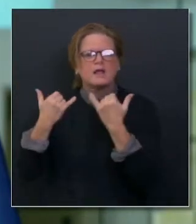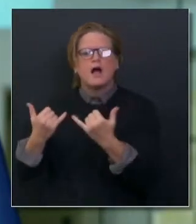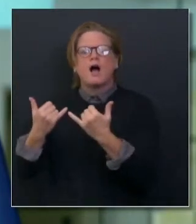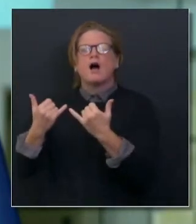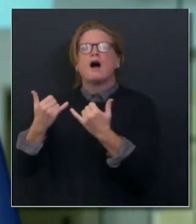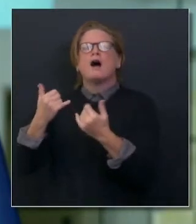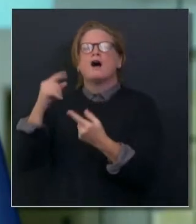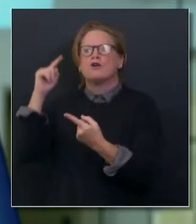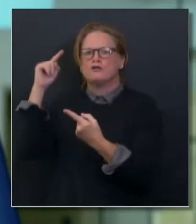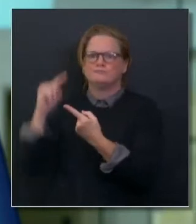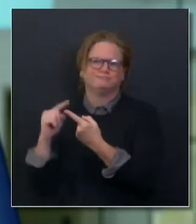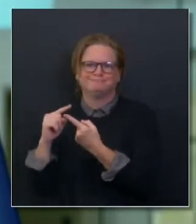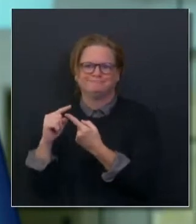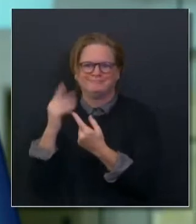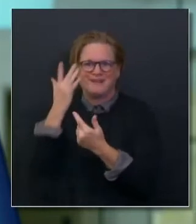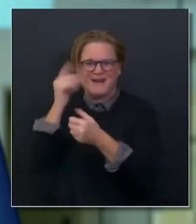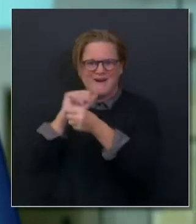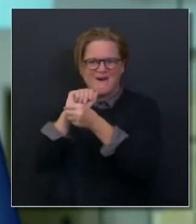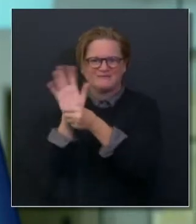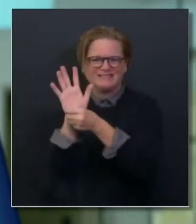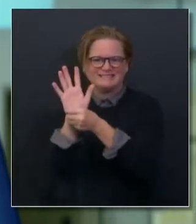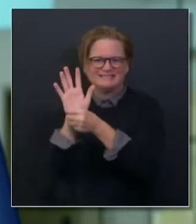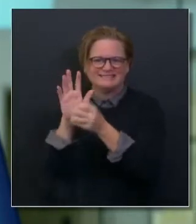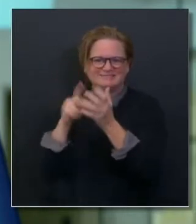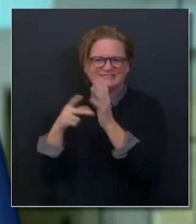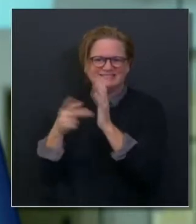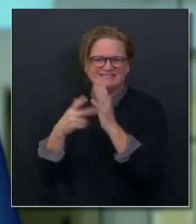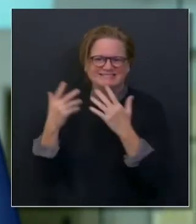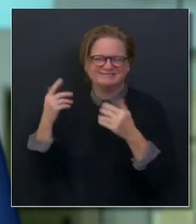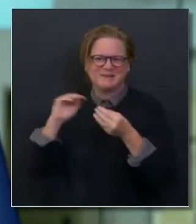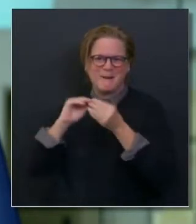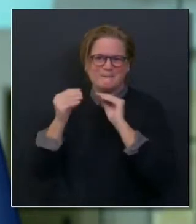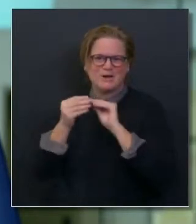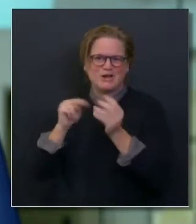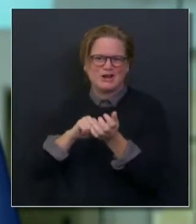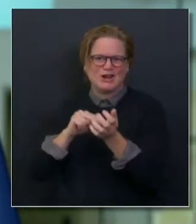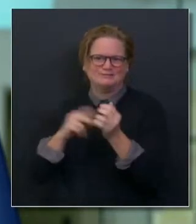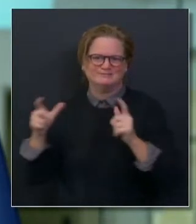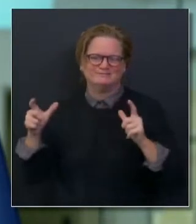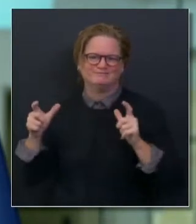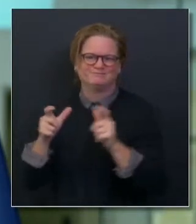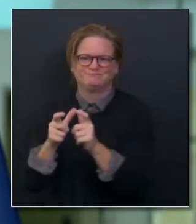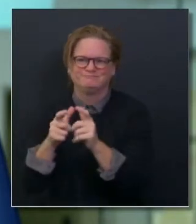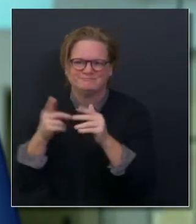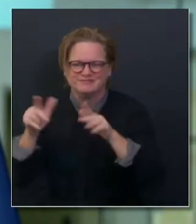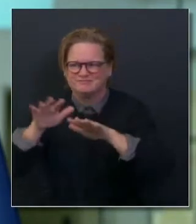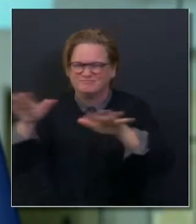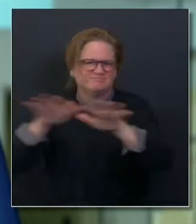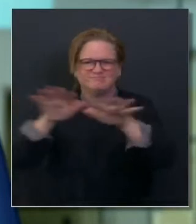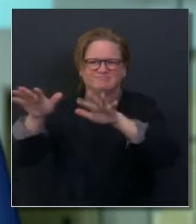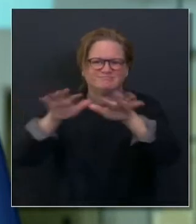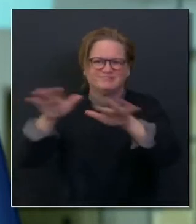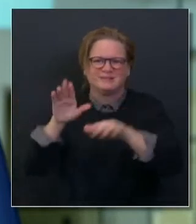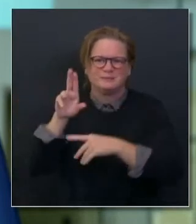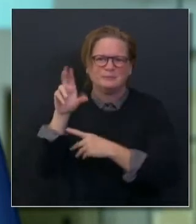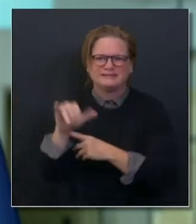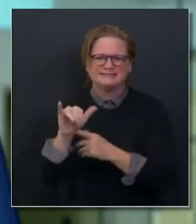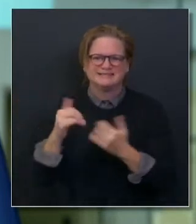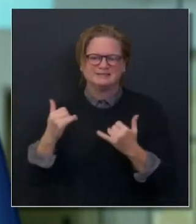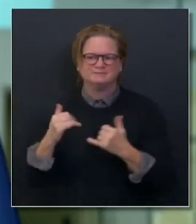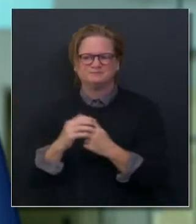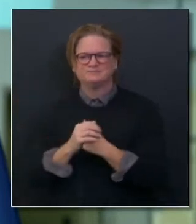of challenges. I think in many ways, California is a little bit behind. Some of the other states' surge